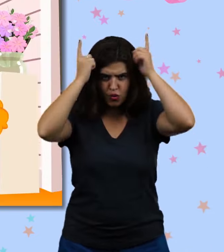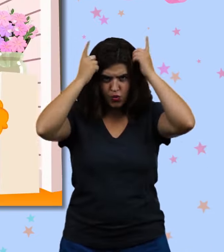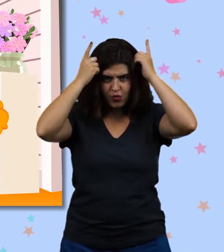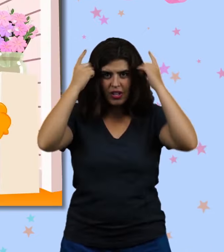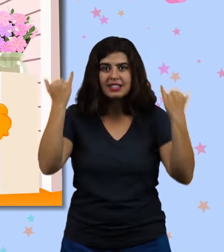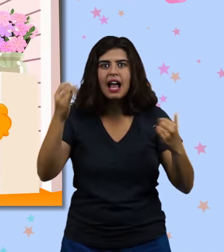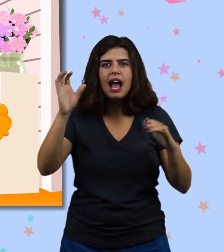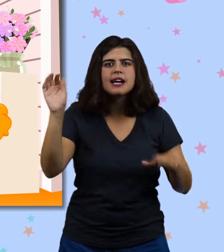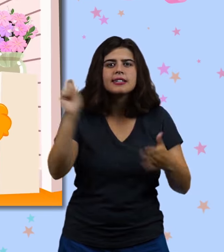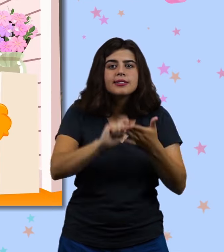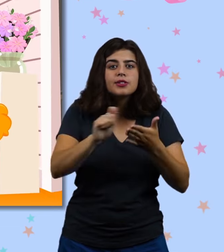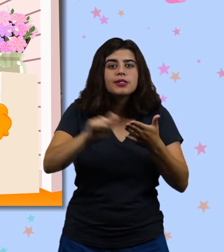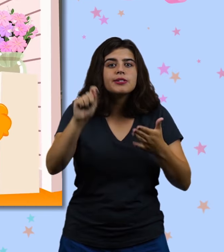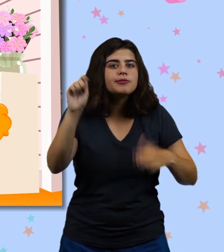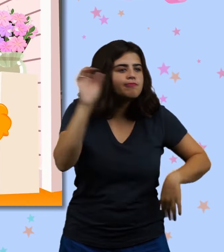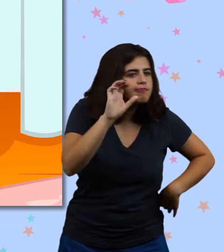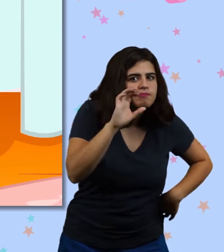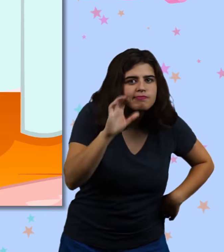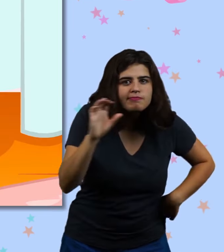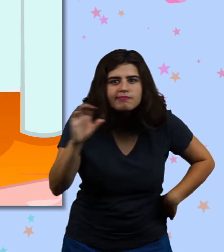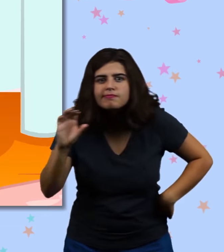Way to go, Groovy. You found the pencil.